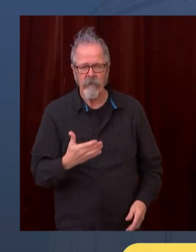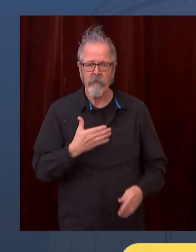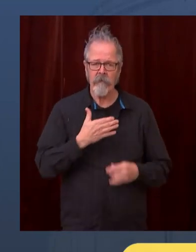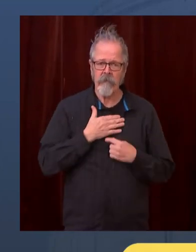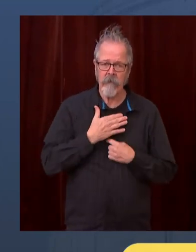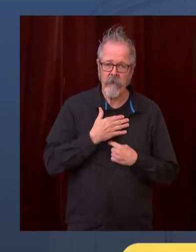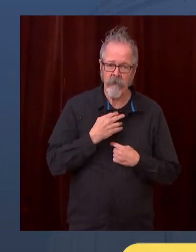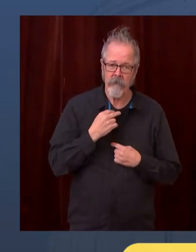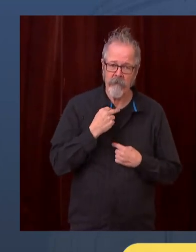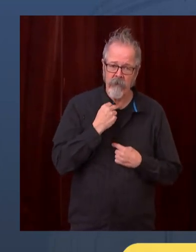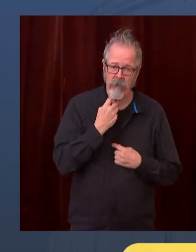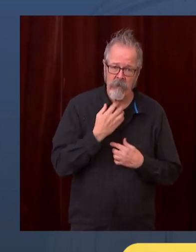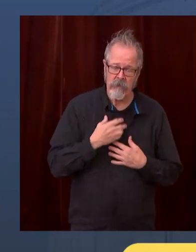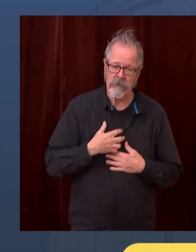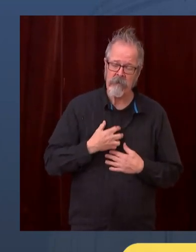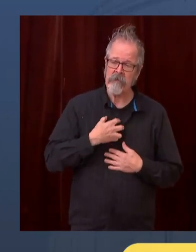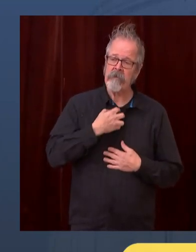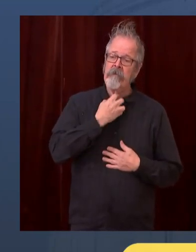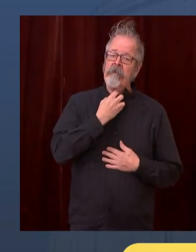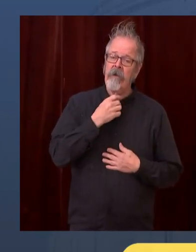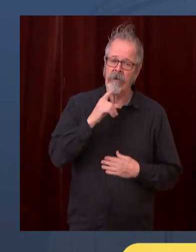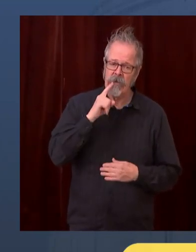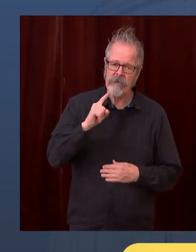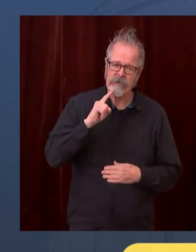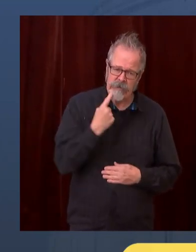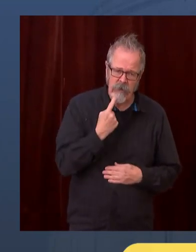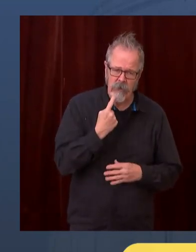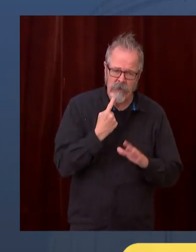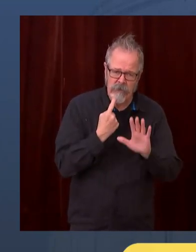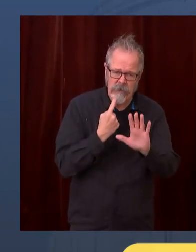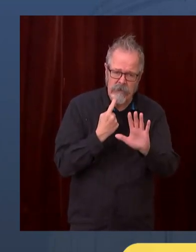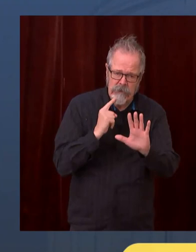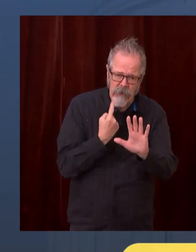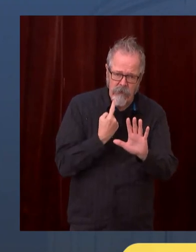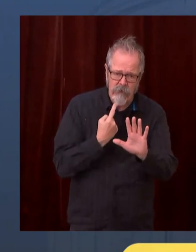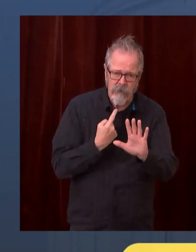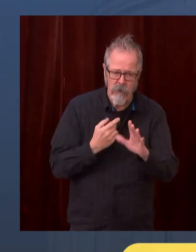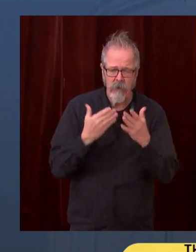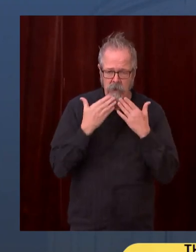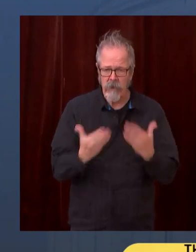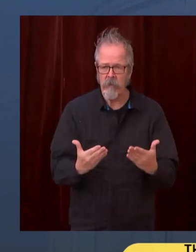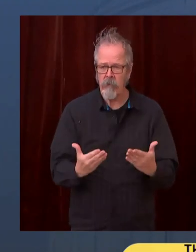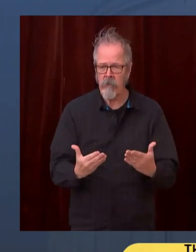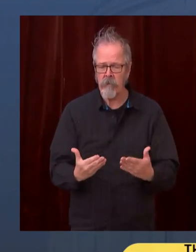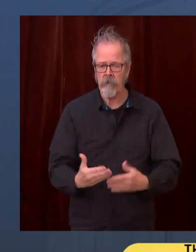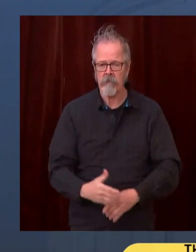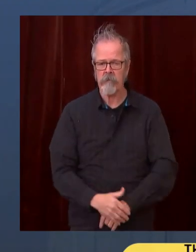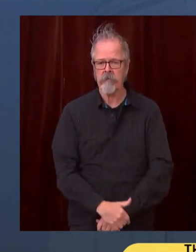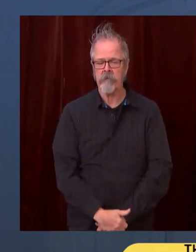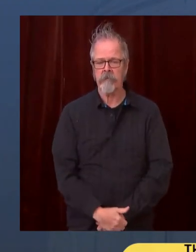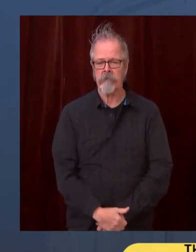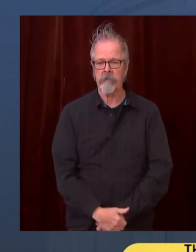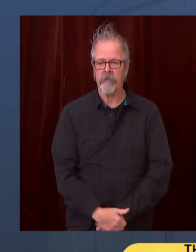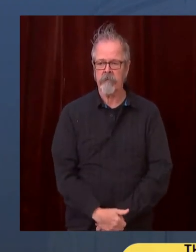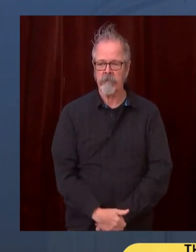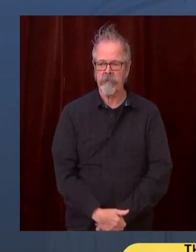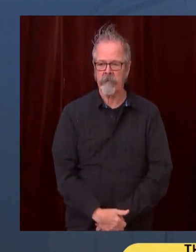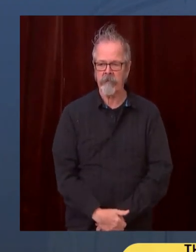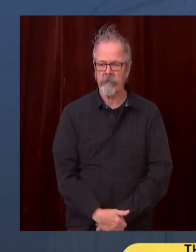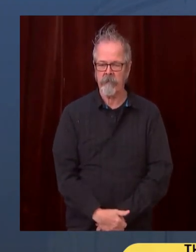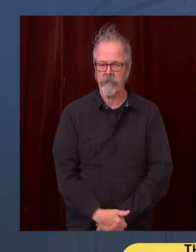And I hope everybody can pull together in that regard. Thank you very much. Thank you